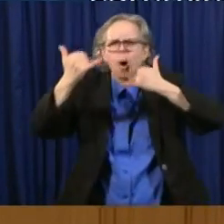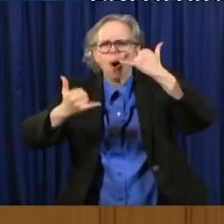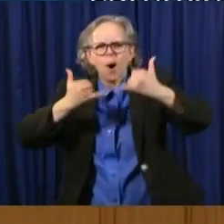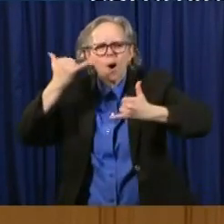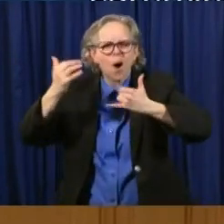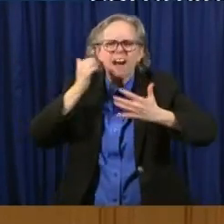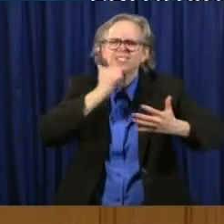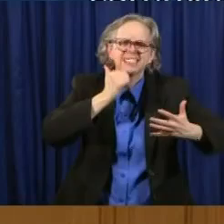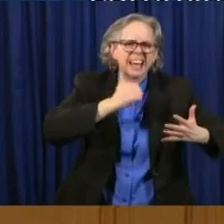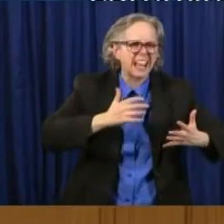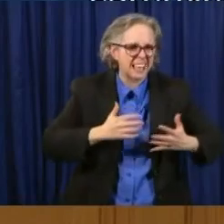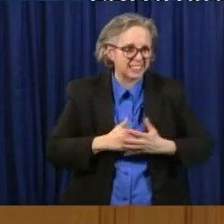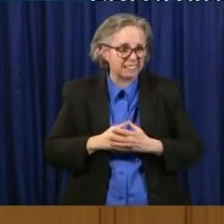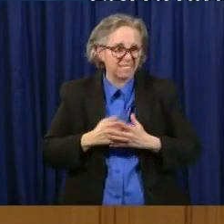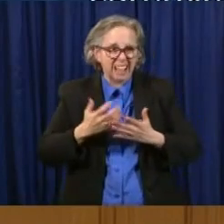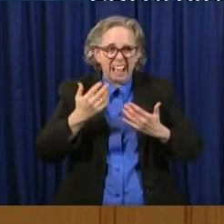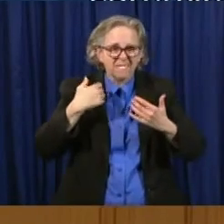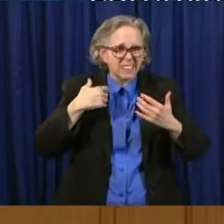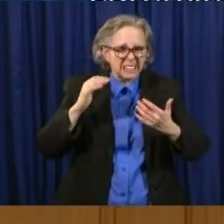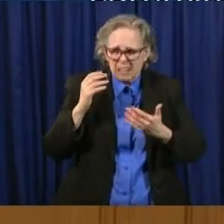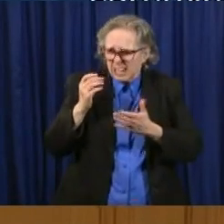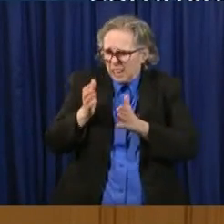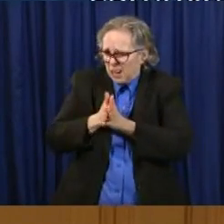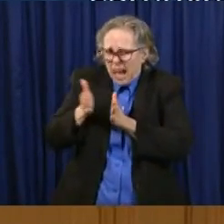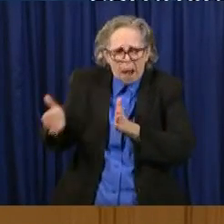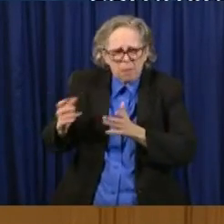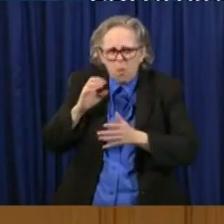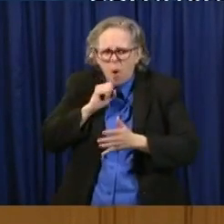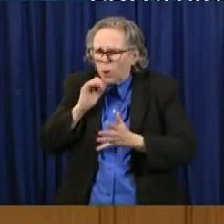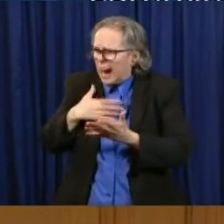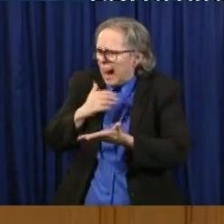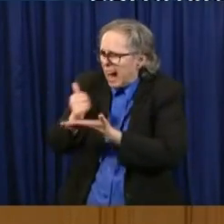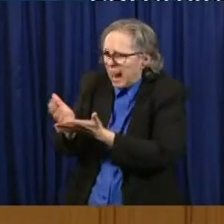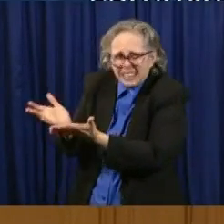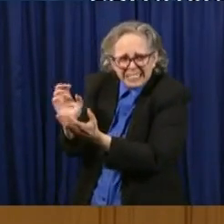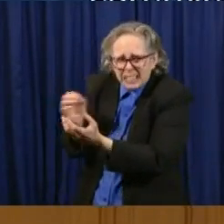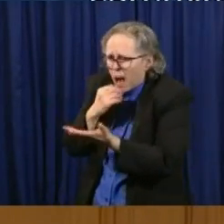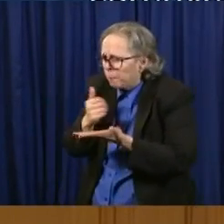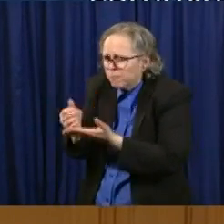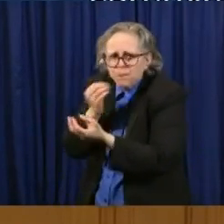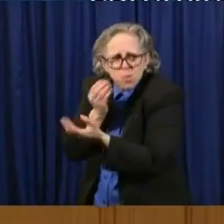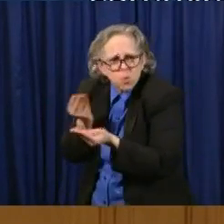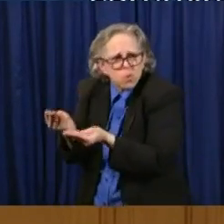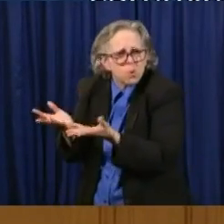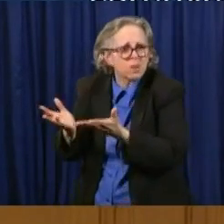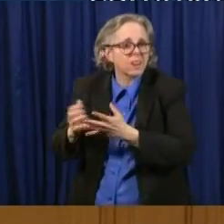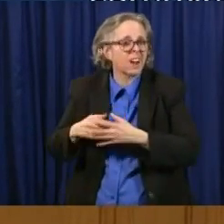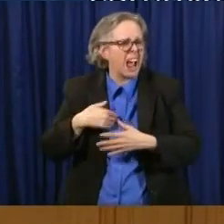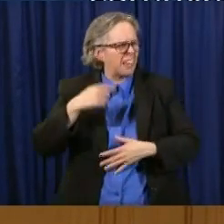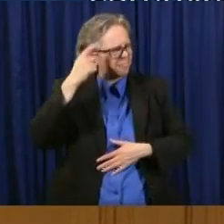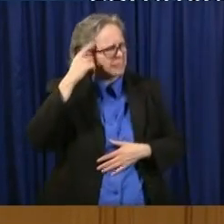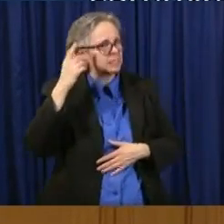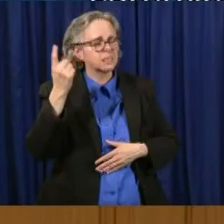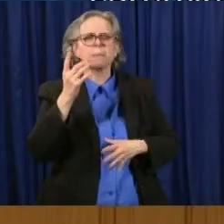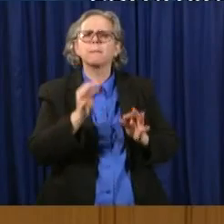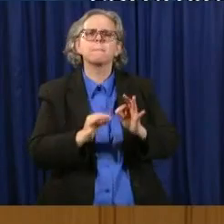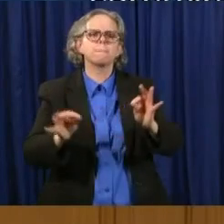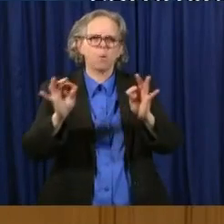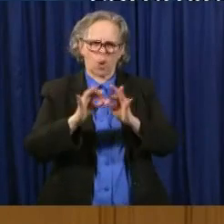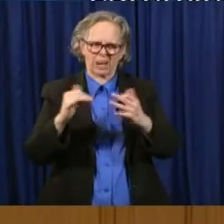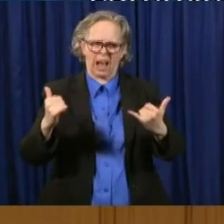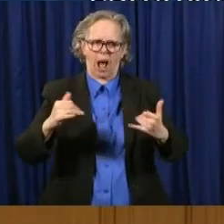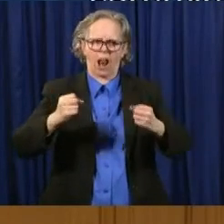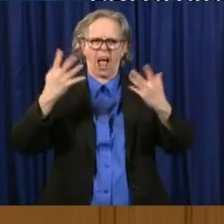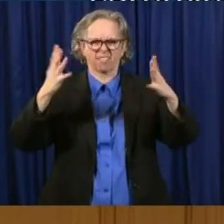elderly neighbors, reach out to them. See if you can help with groceries. I think something really important right now is a lot of kids in Ohio